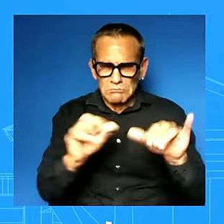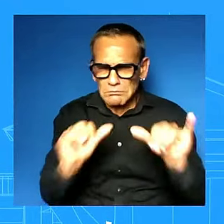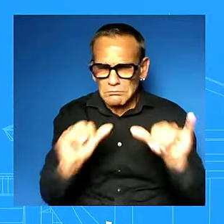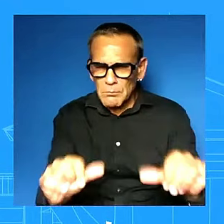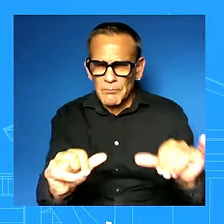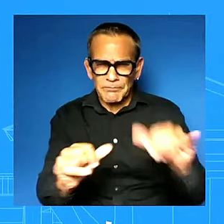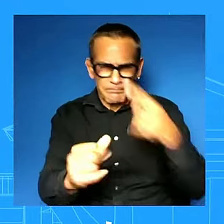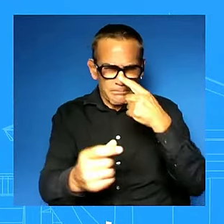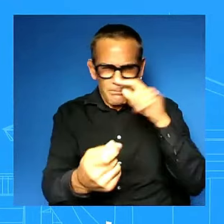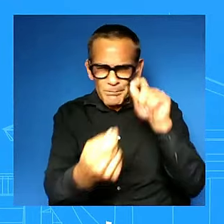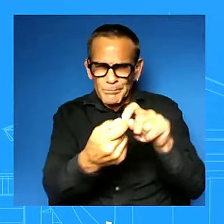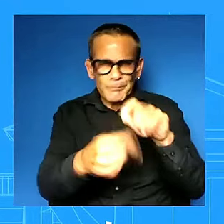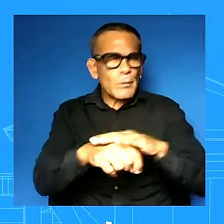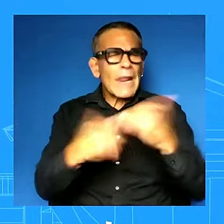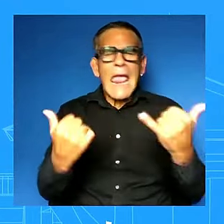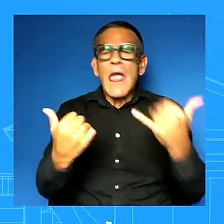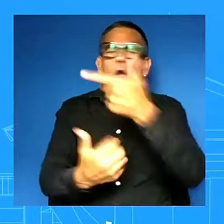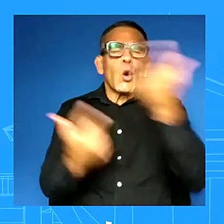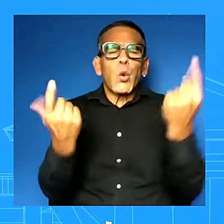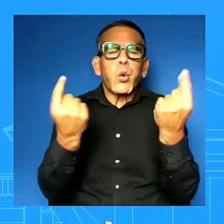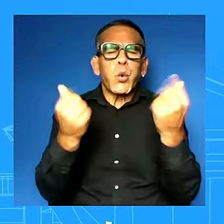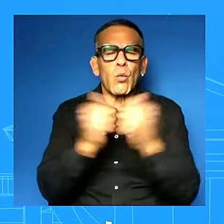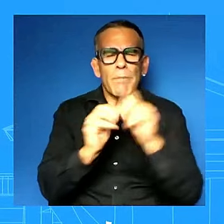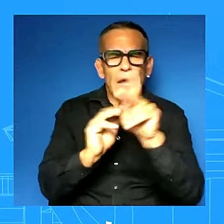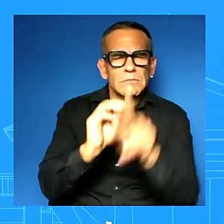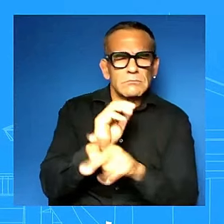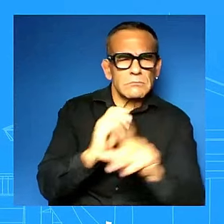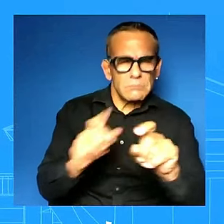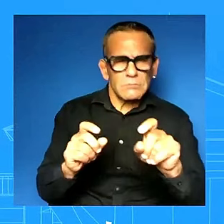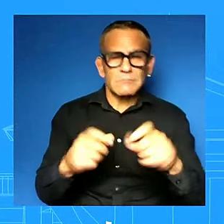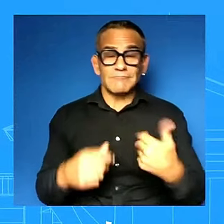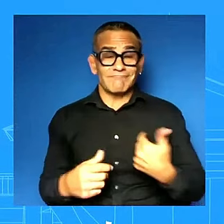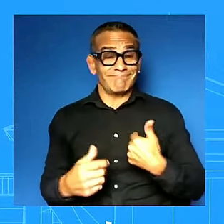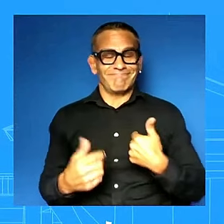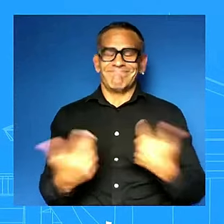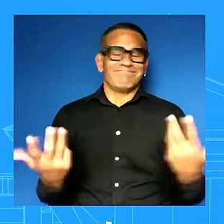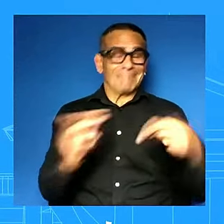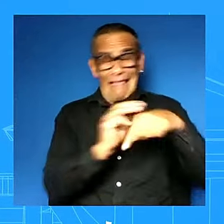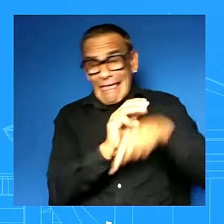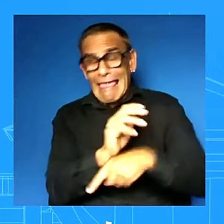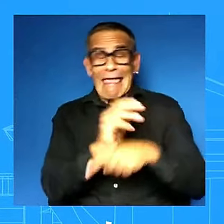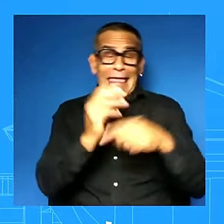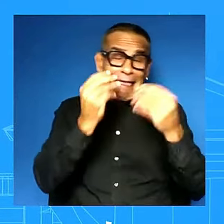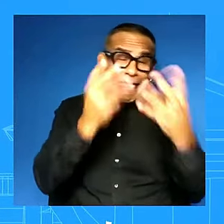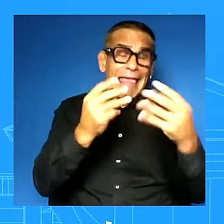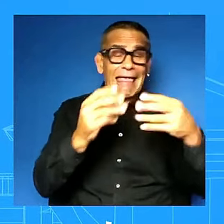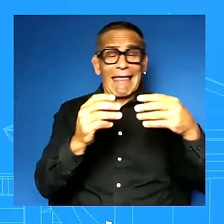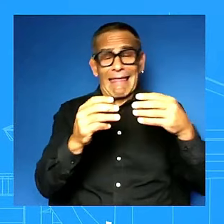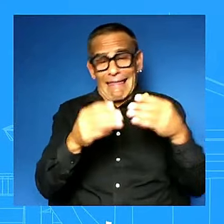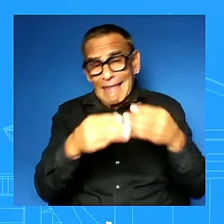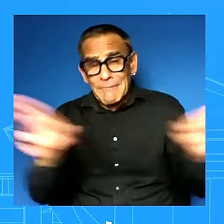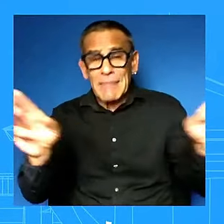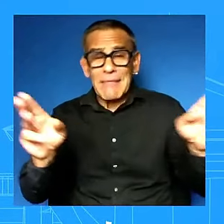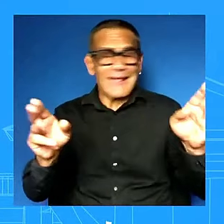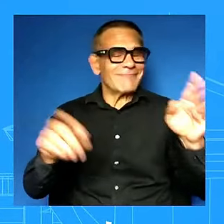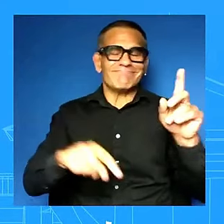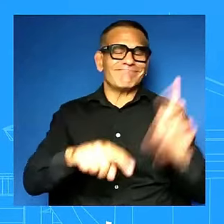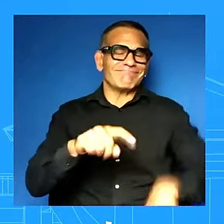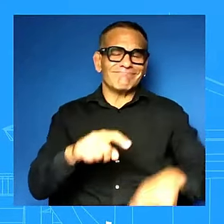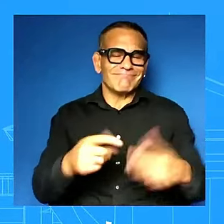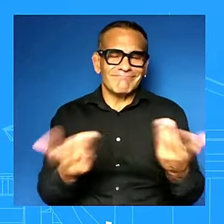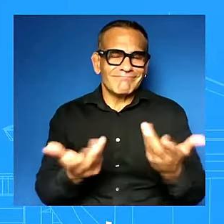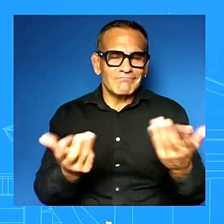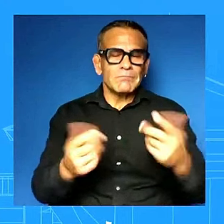into uh the uh policy deliberations here in public what i can say is basically what i said in answering another one of your colleagues